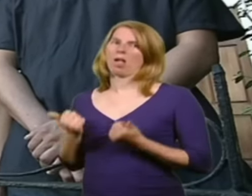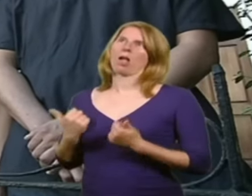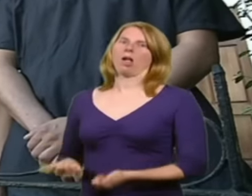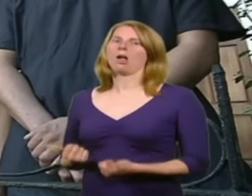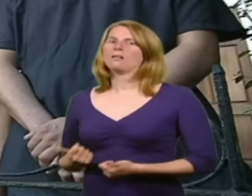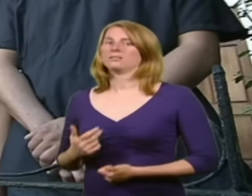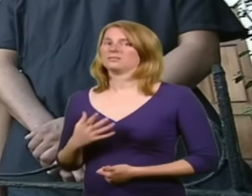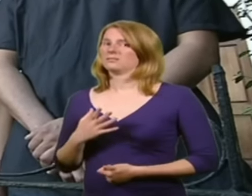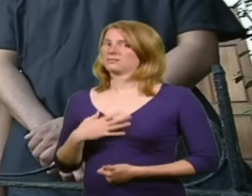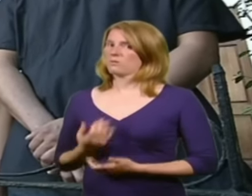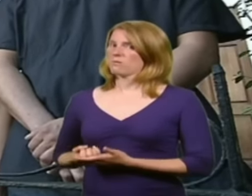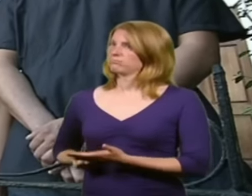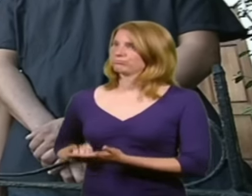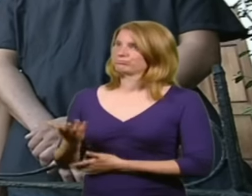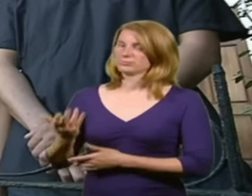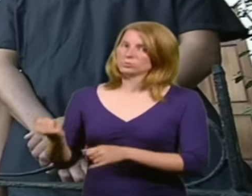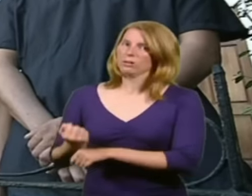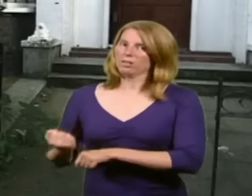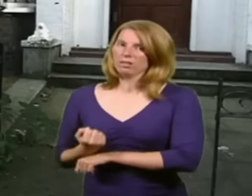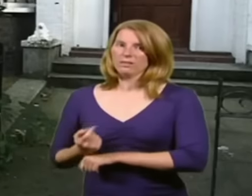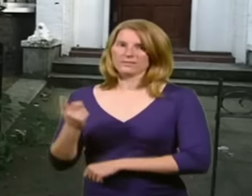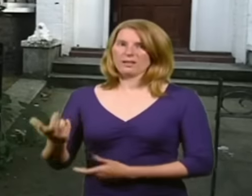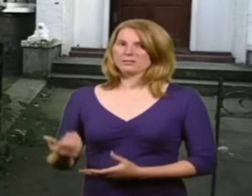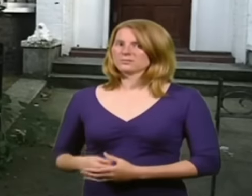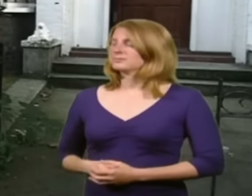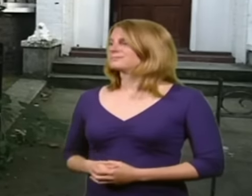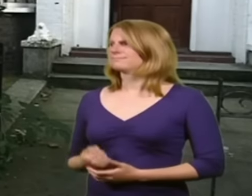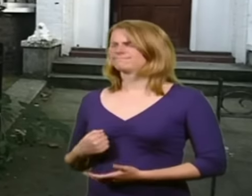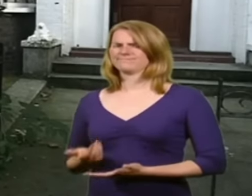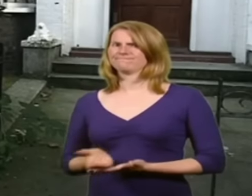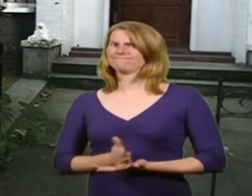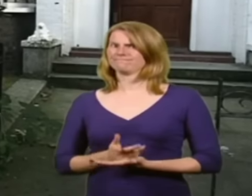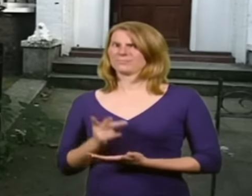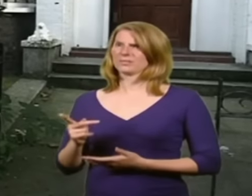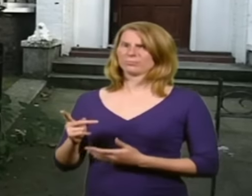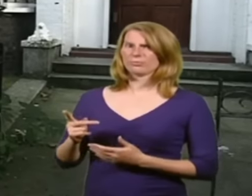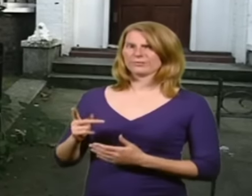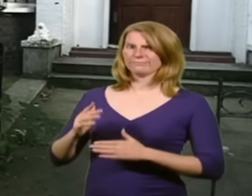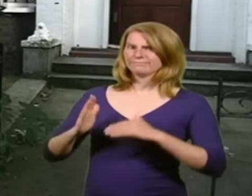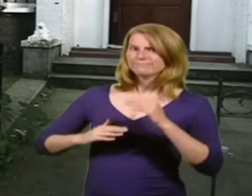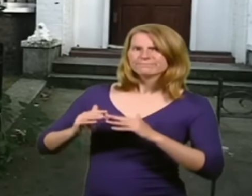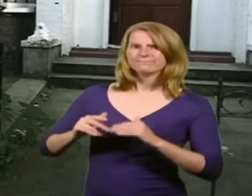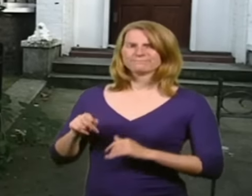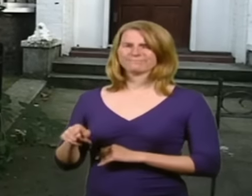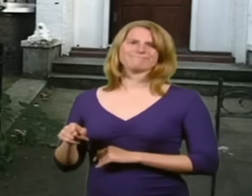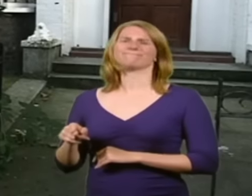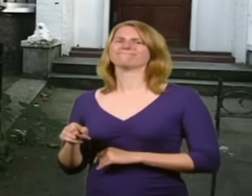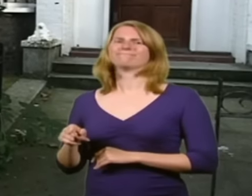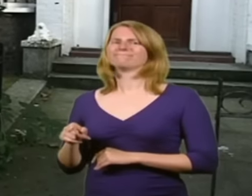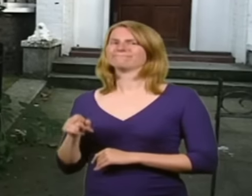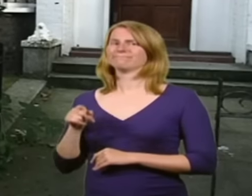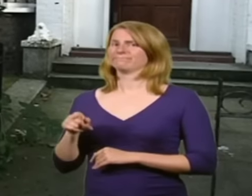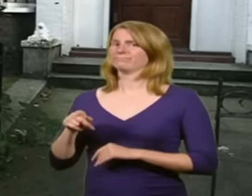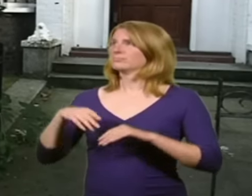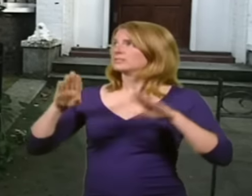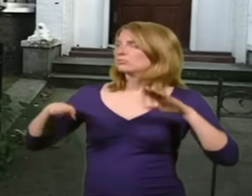spend a late moment in fixing it up. Very dubious about the structure because the decor is in such a bad state.